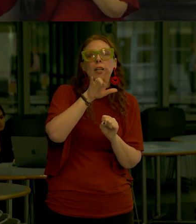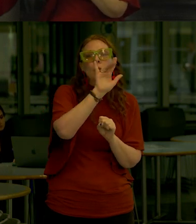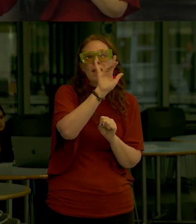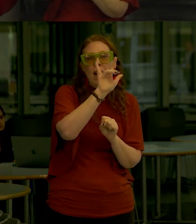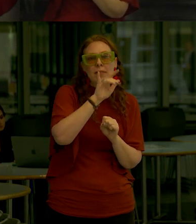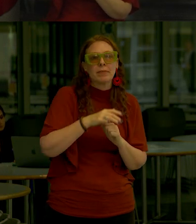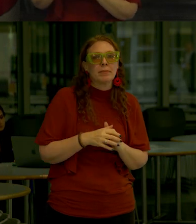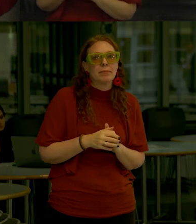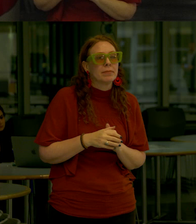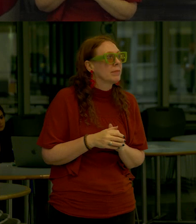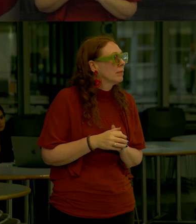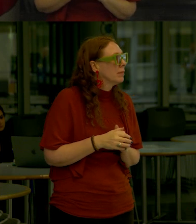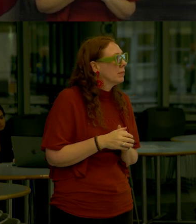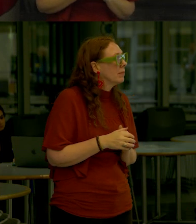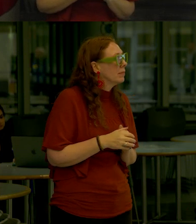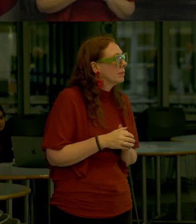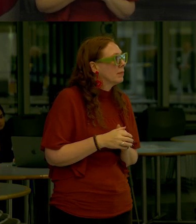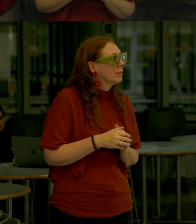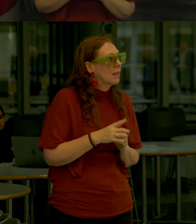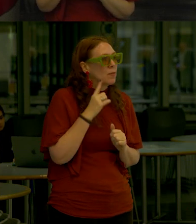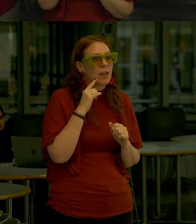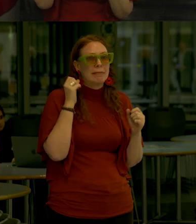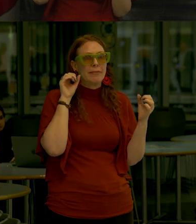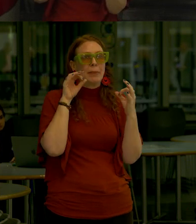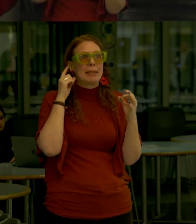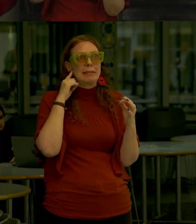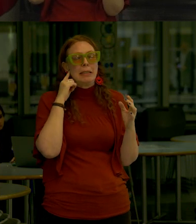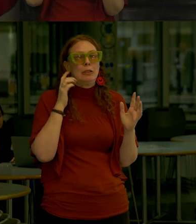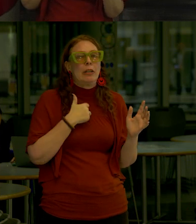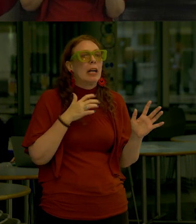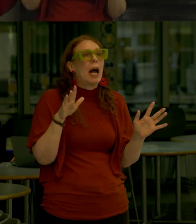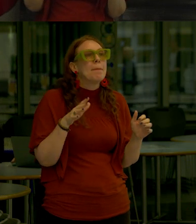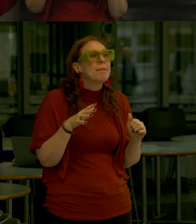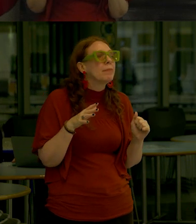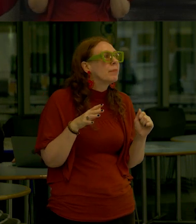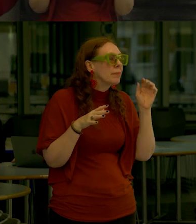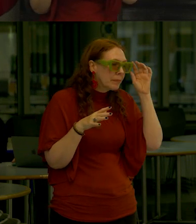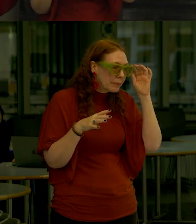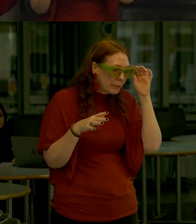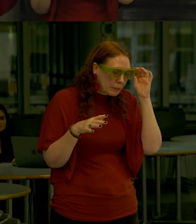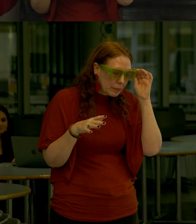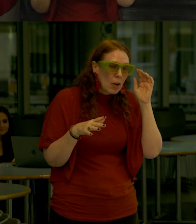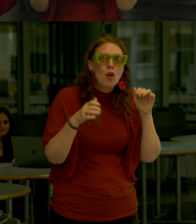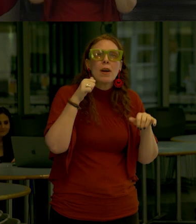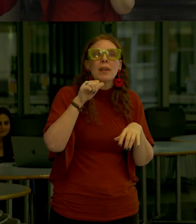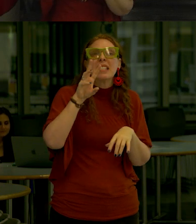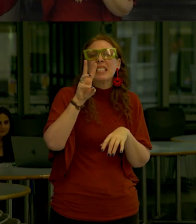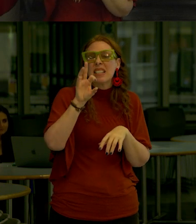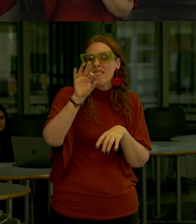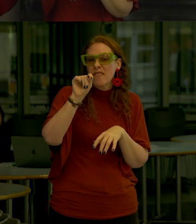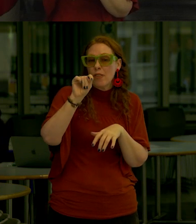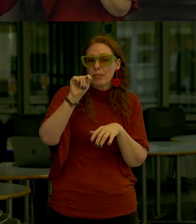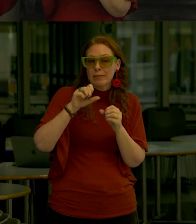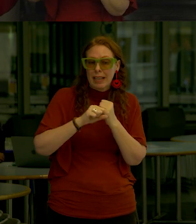okay I will answer that question but I'm also trying to avoid that feedback sound but now I'm in the middle of the projector yes so remember I talked about that six foot extension